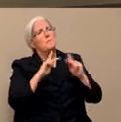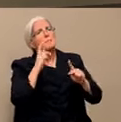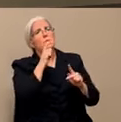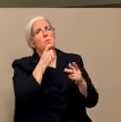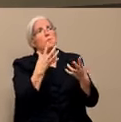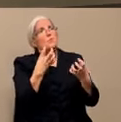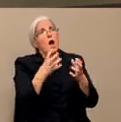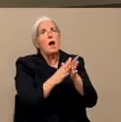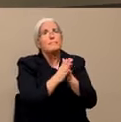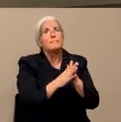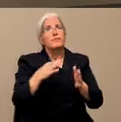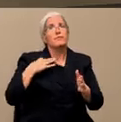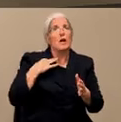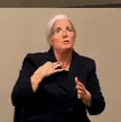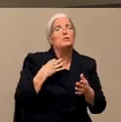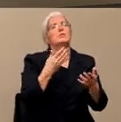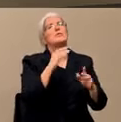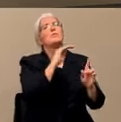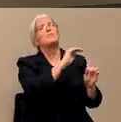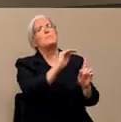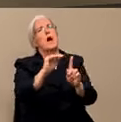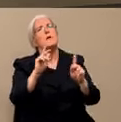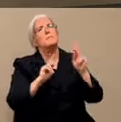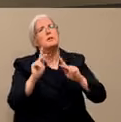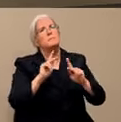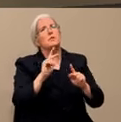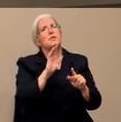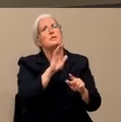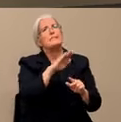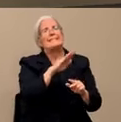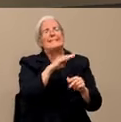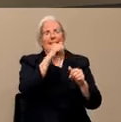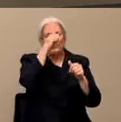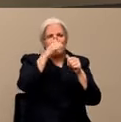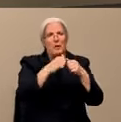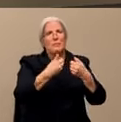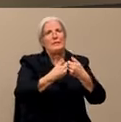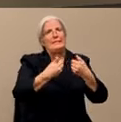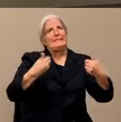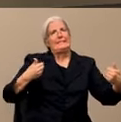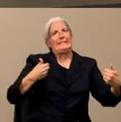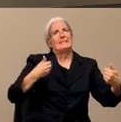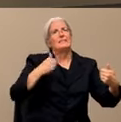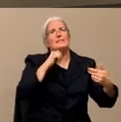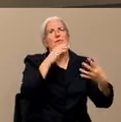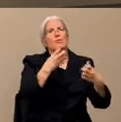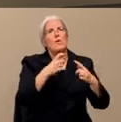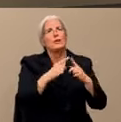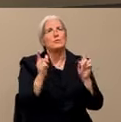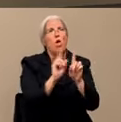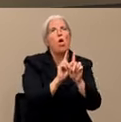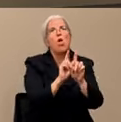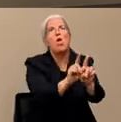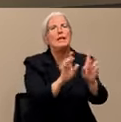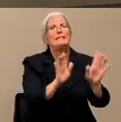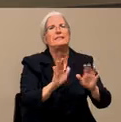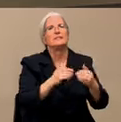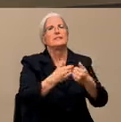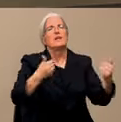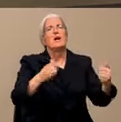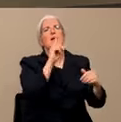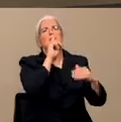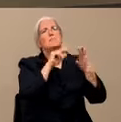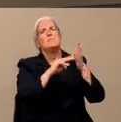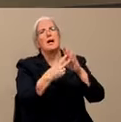everybody in our community that social distancing doesn't necessarily mean social isolation or disengagement. And